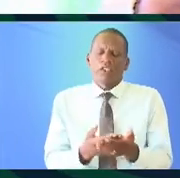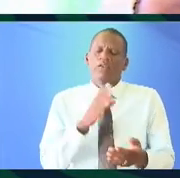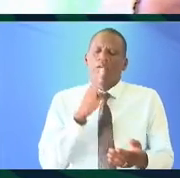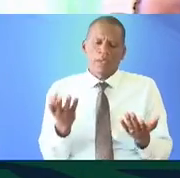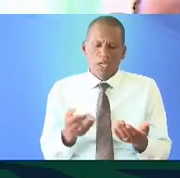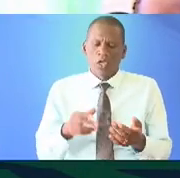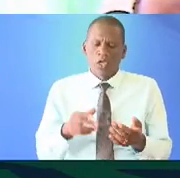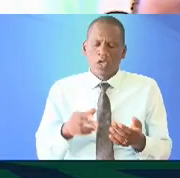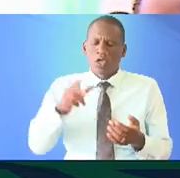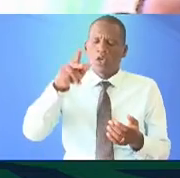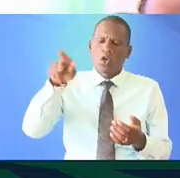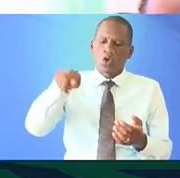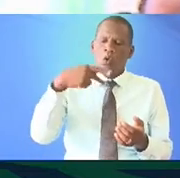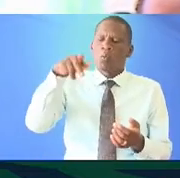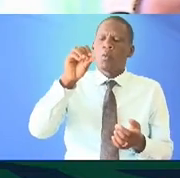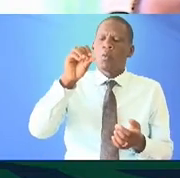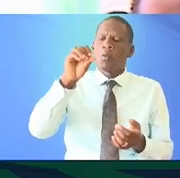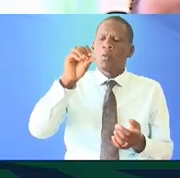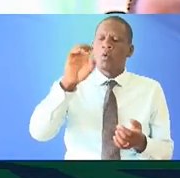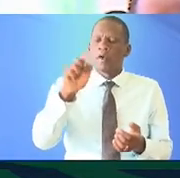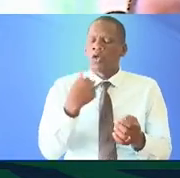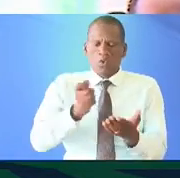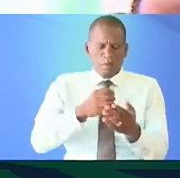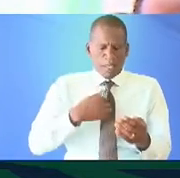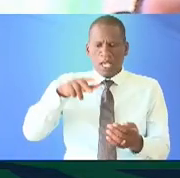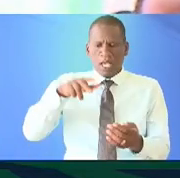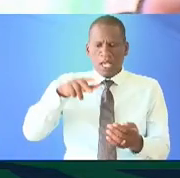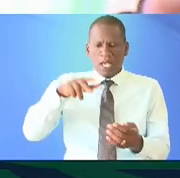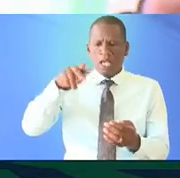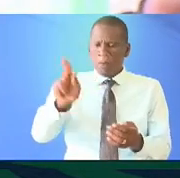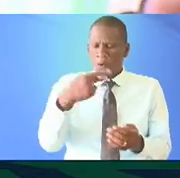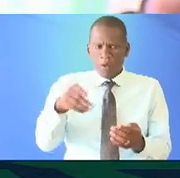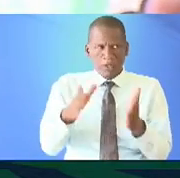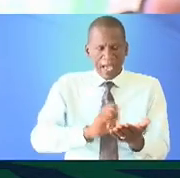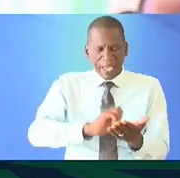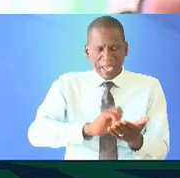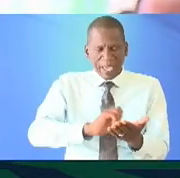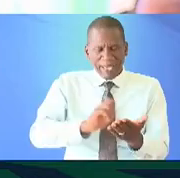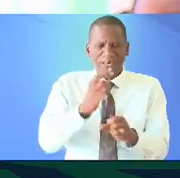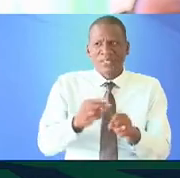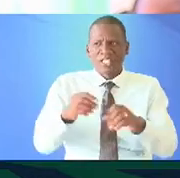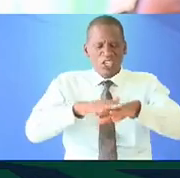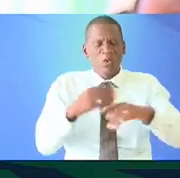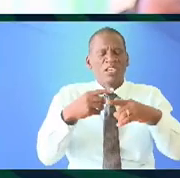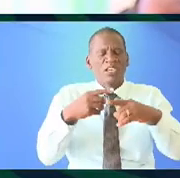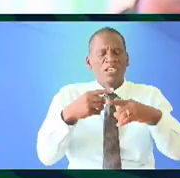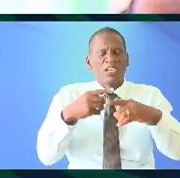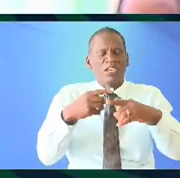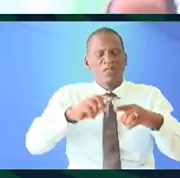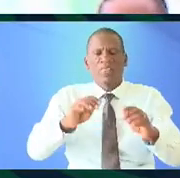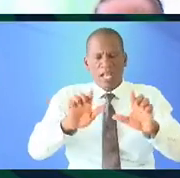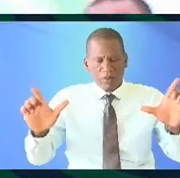poet who writes on using as my mother tongue and in different